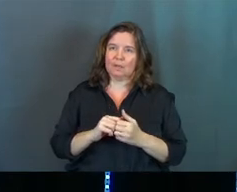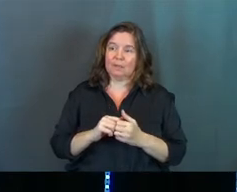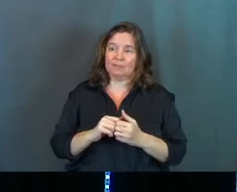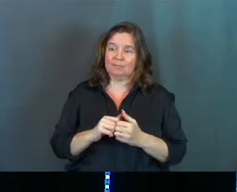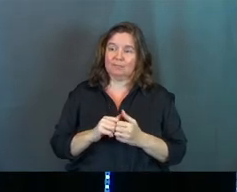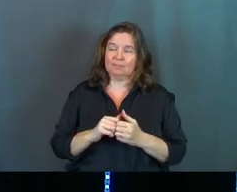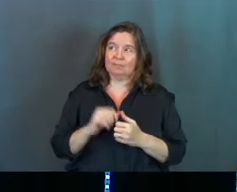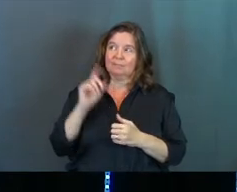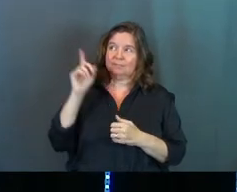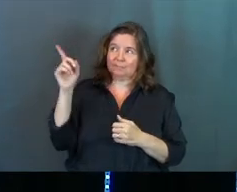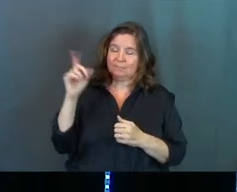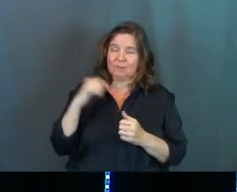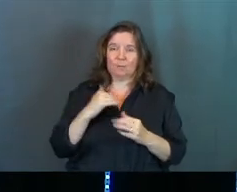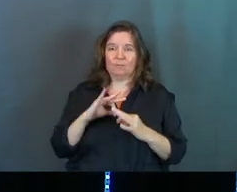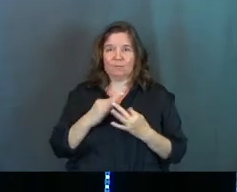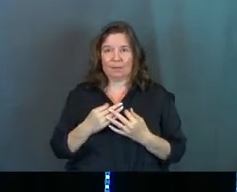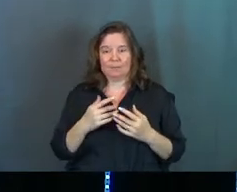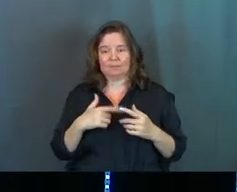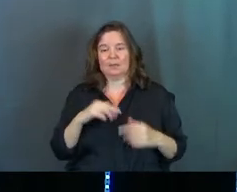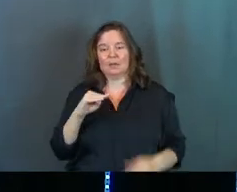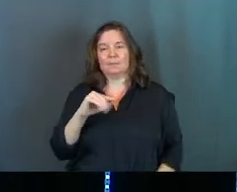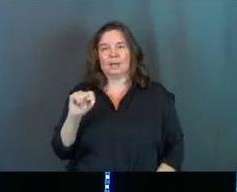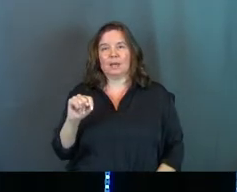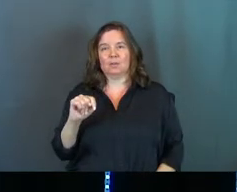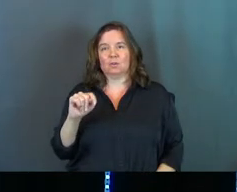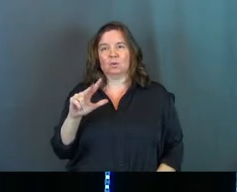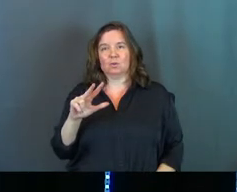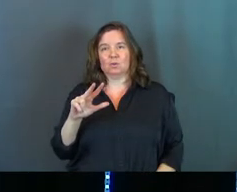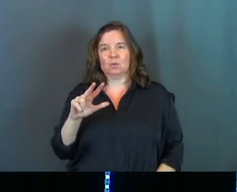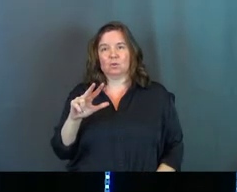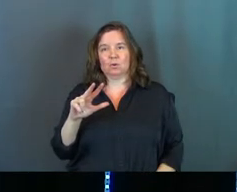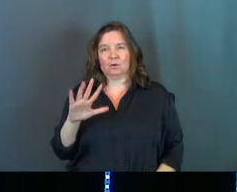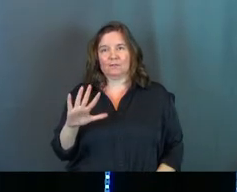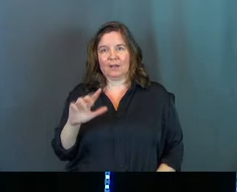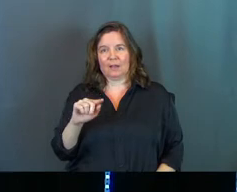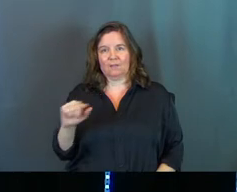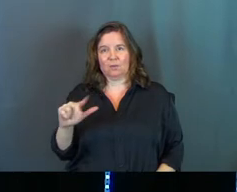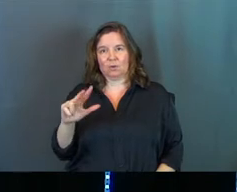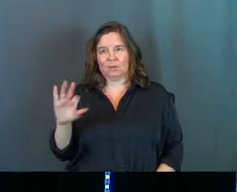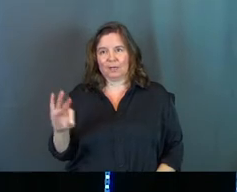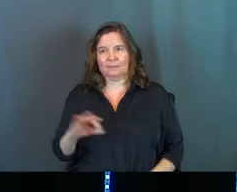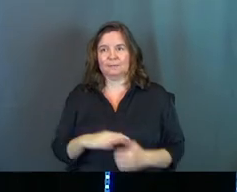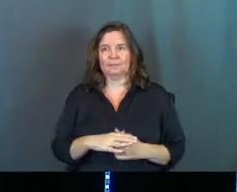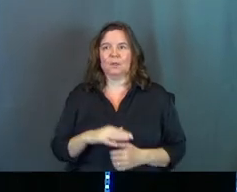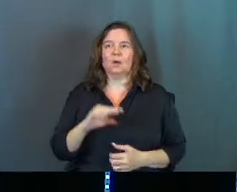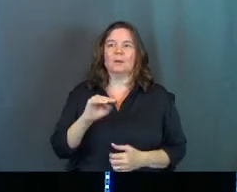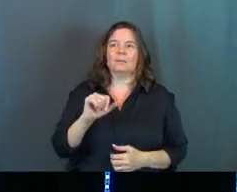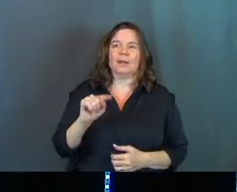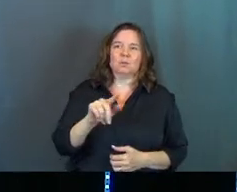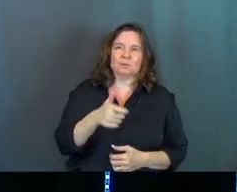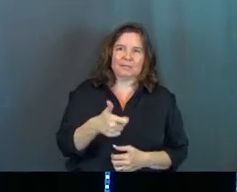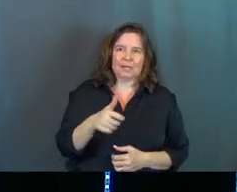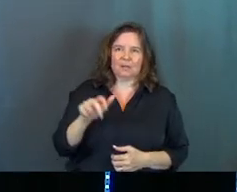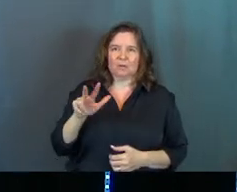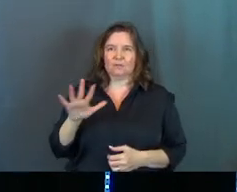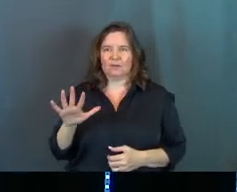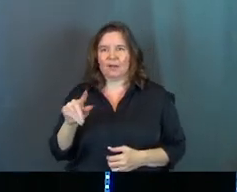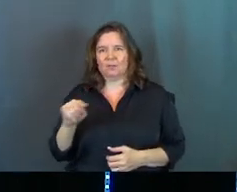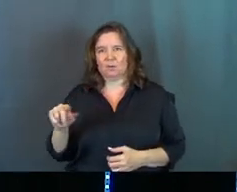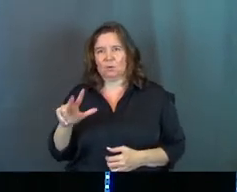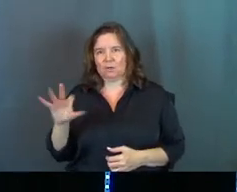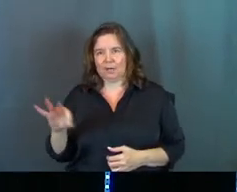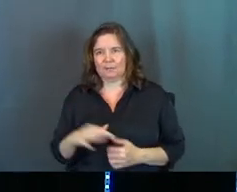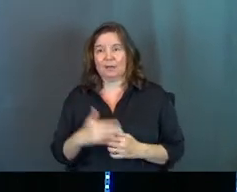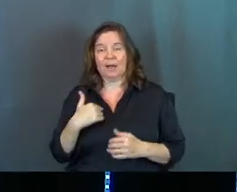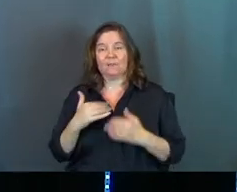family. This is Matthew 10, verses 35 through 39. have come to set a man against his father, a daughter against her mother, a daughter-in-law against her